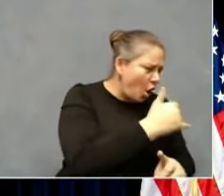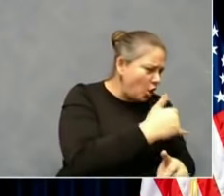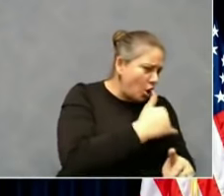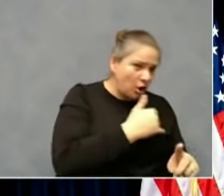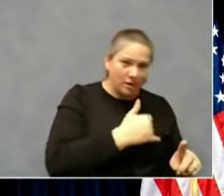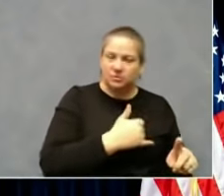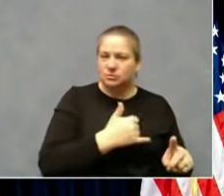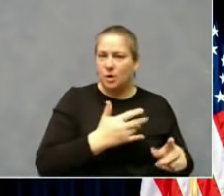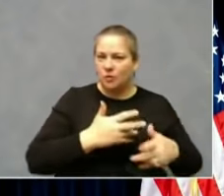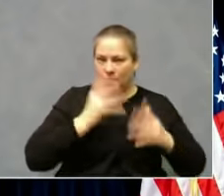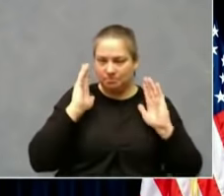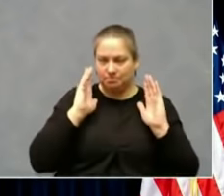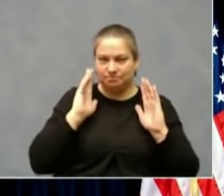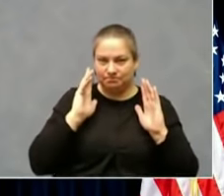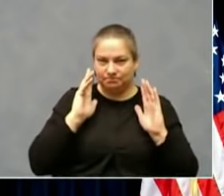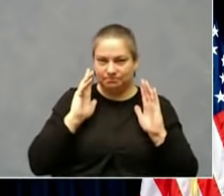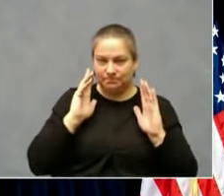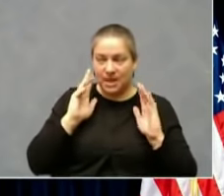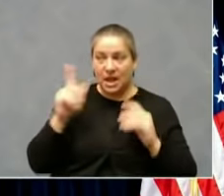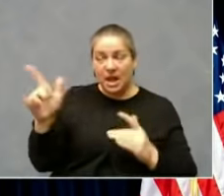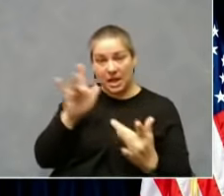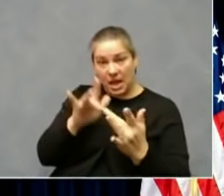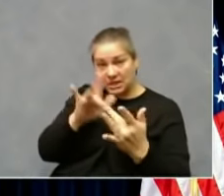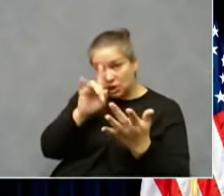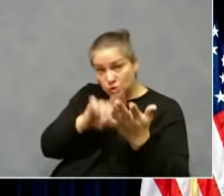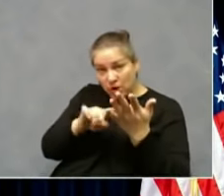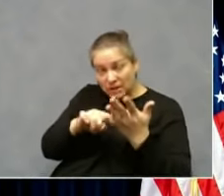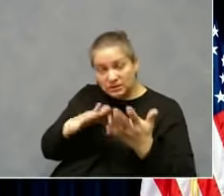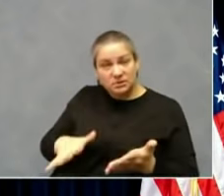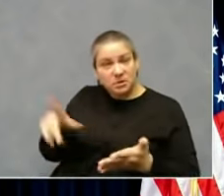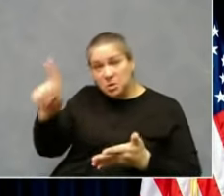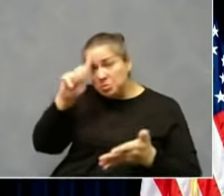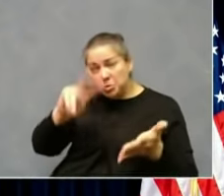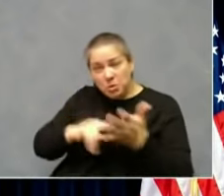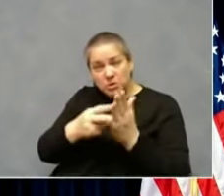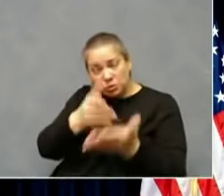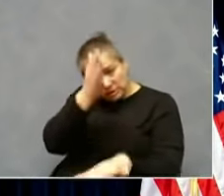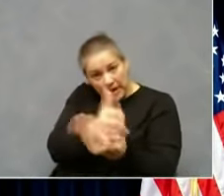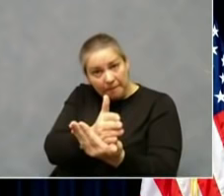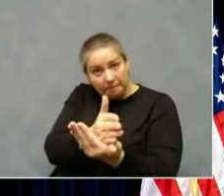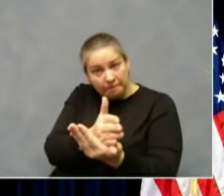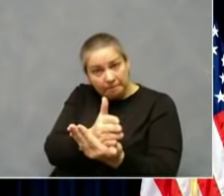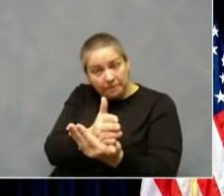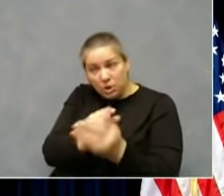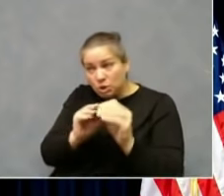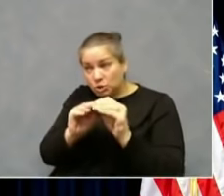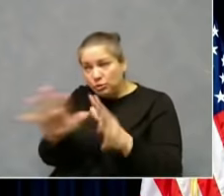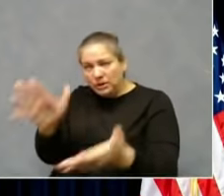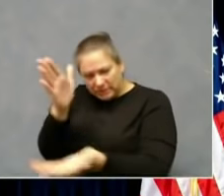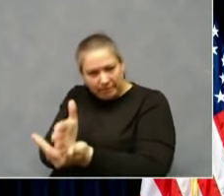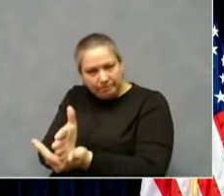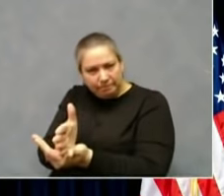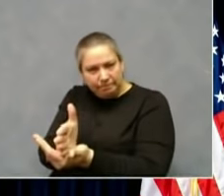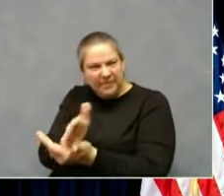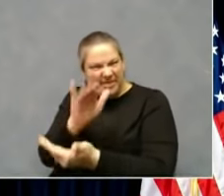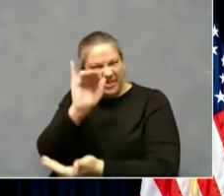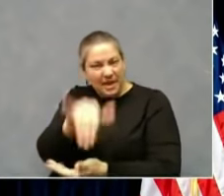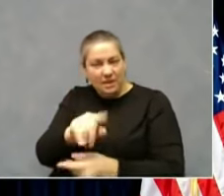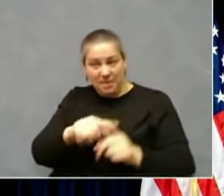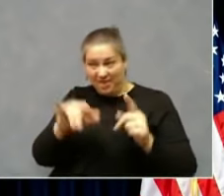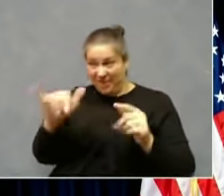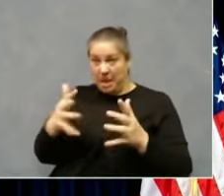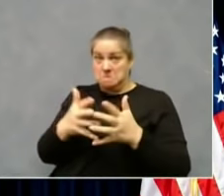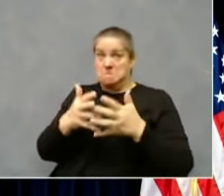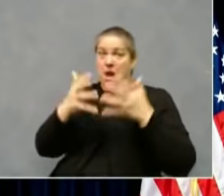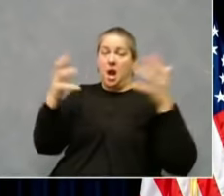stop the spread, but when your spread is this much, it's incredibly difficult. But no, it